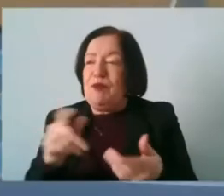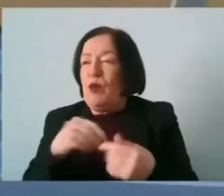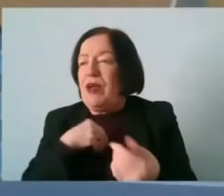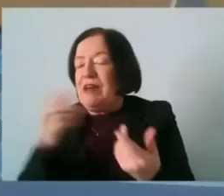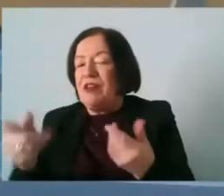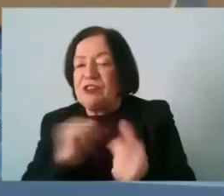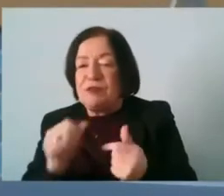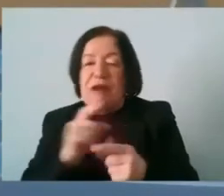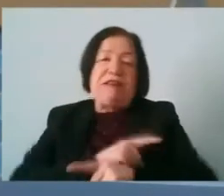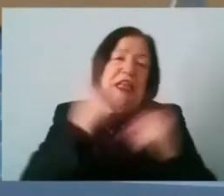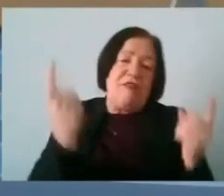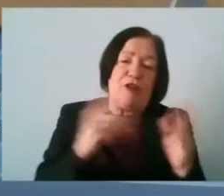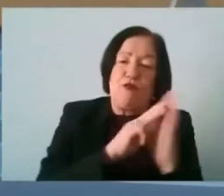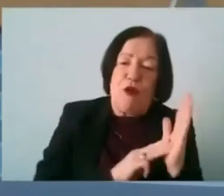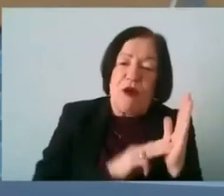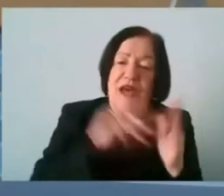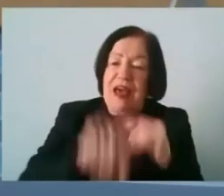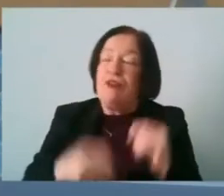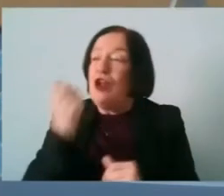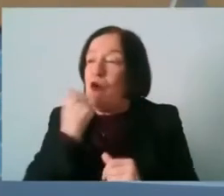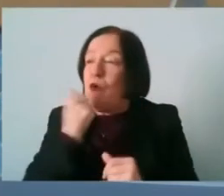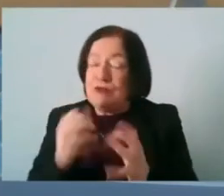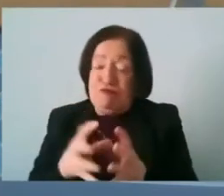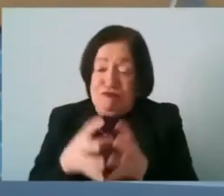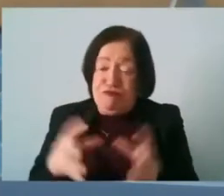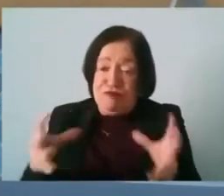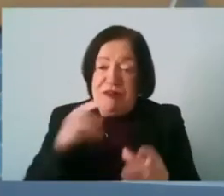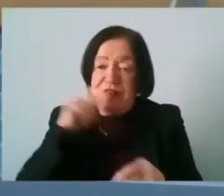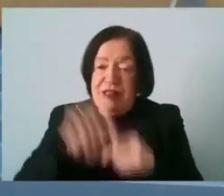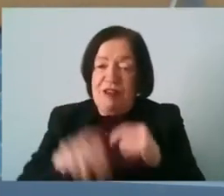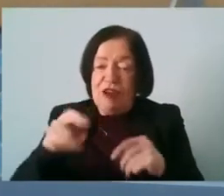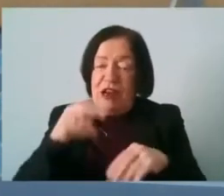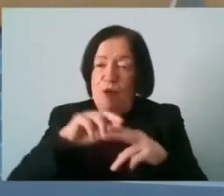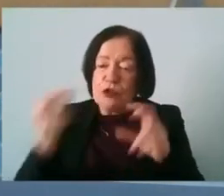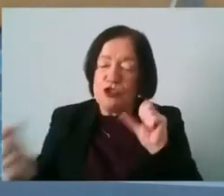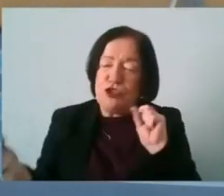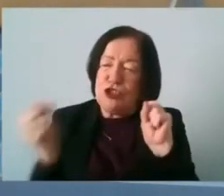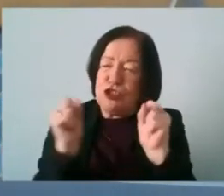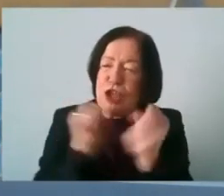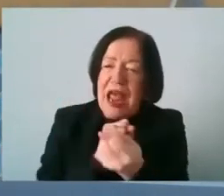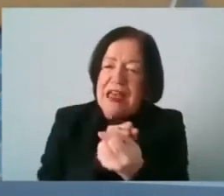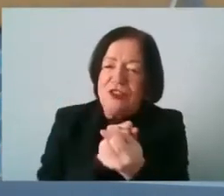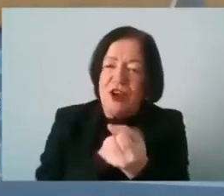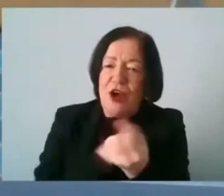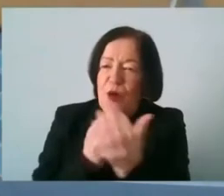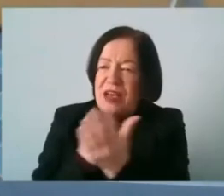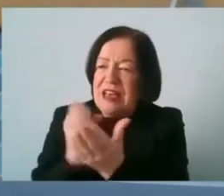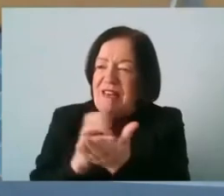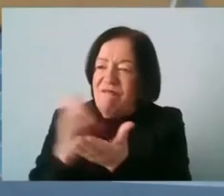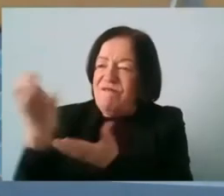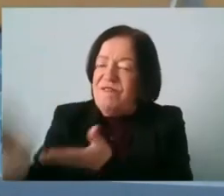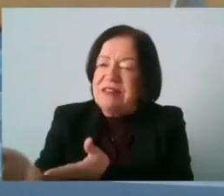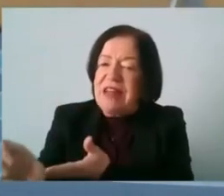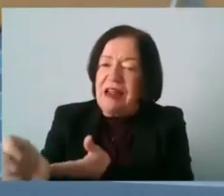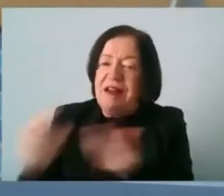delivering a program and getting the numbers out that actually we're going more transformational of we're going in we're investing but we're getting you know